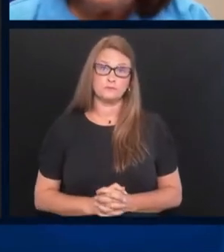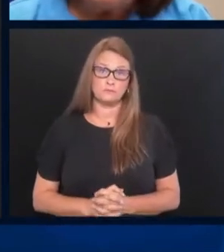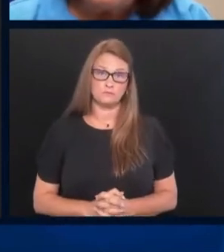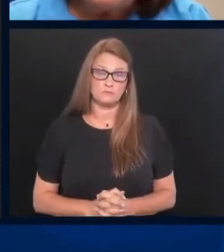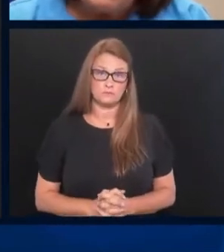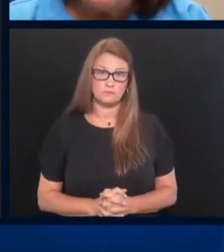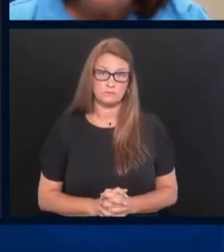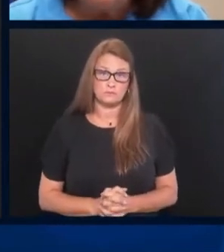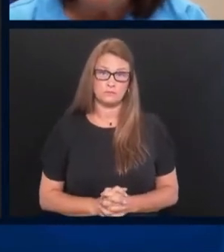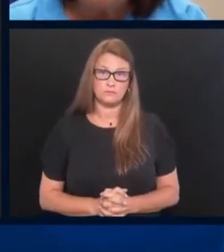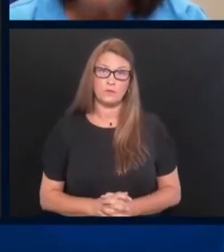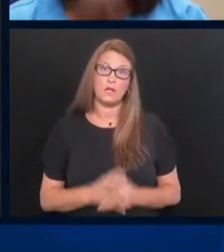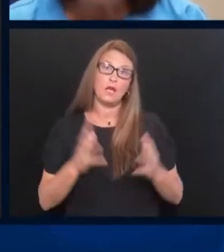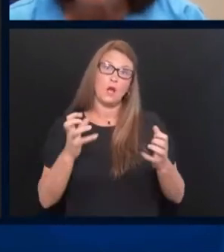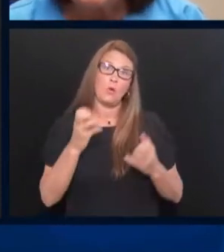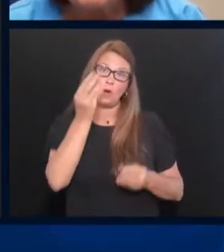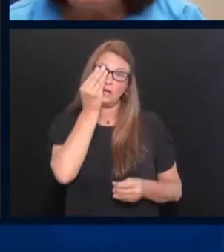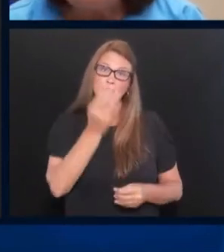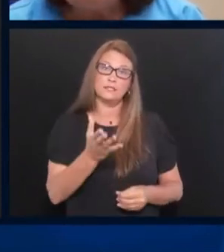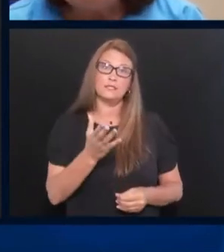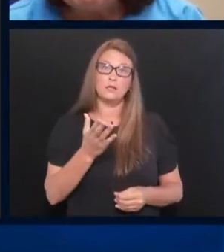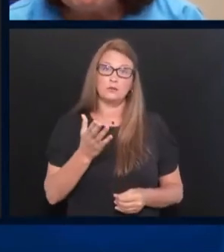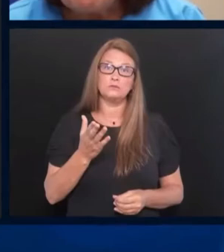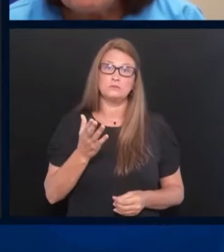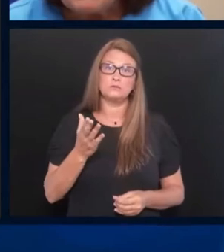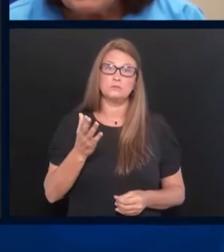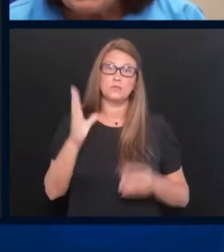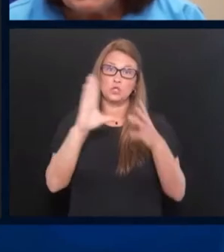Now, I'd like to share Joey's story.